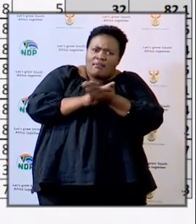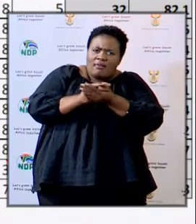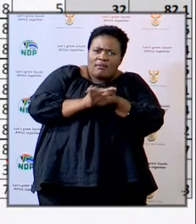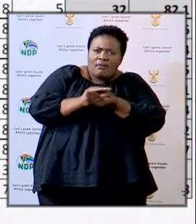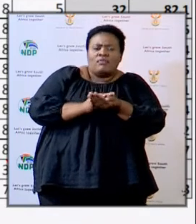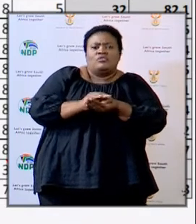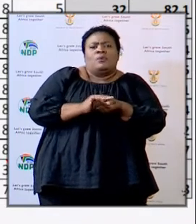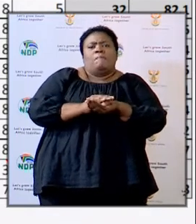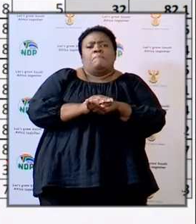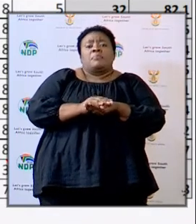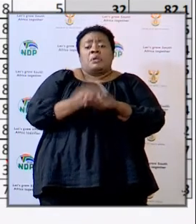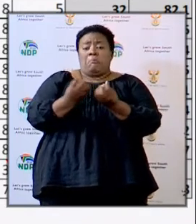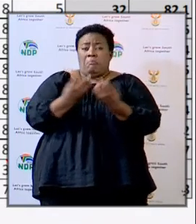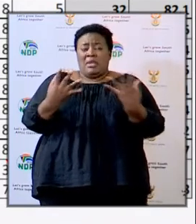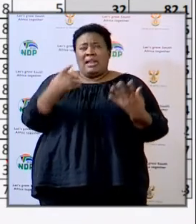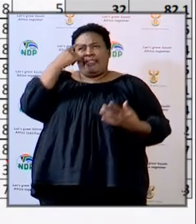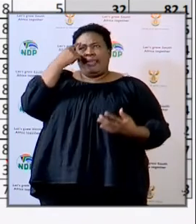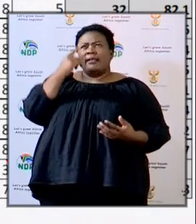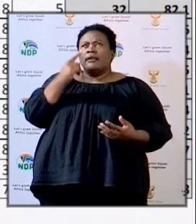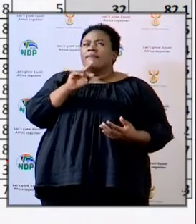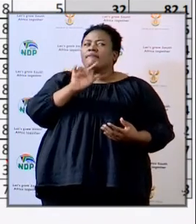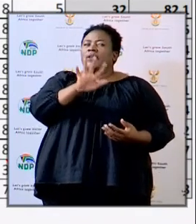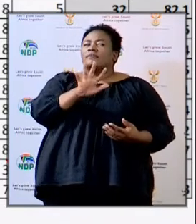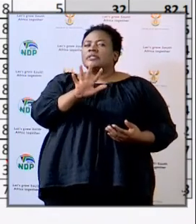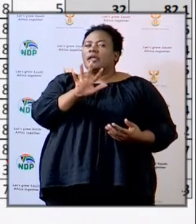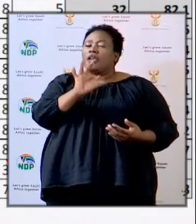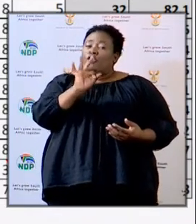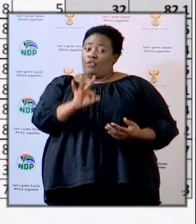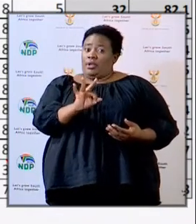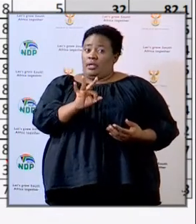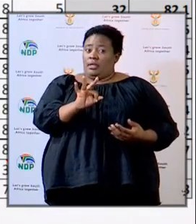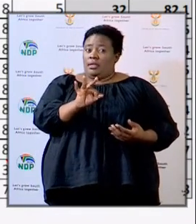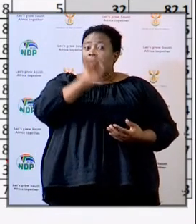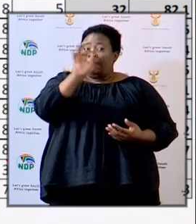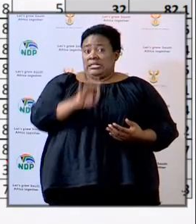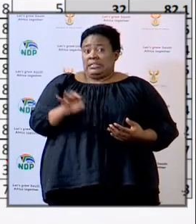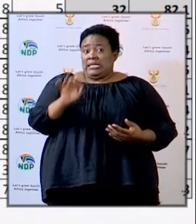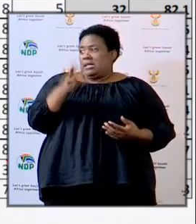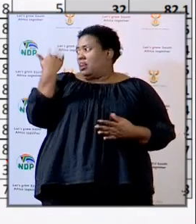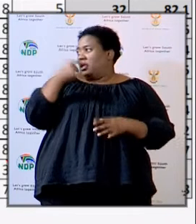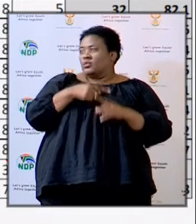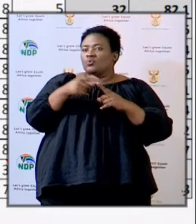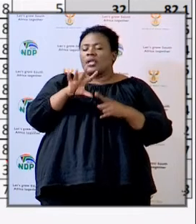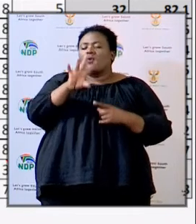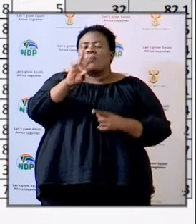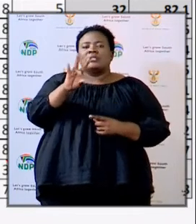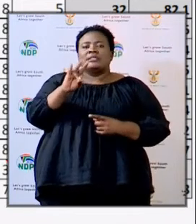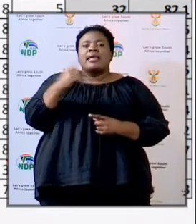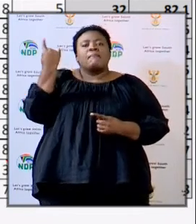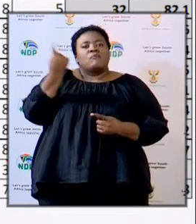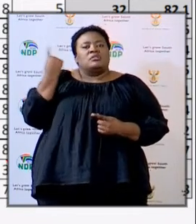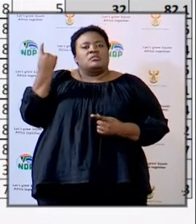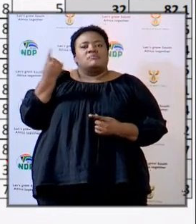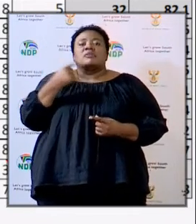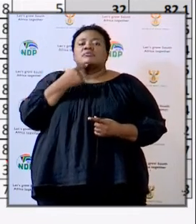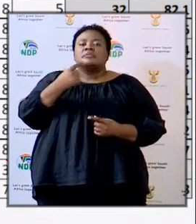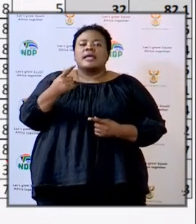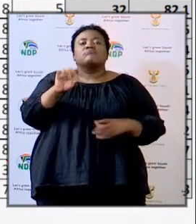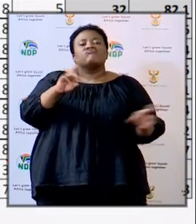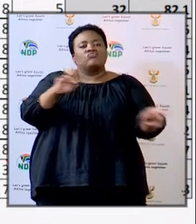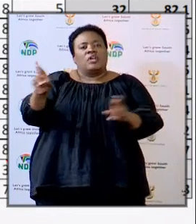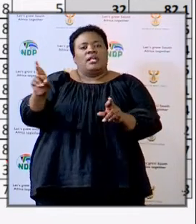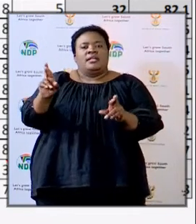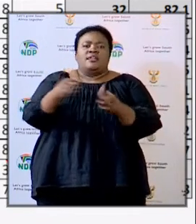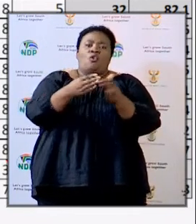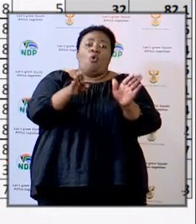And majority of those, in fact, 53.8% on Wednesday last week, principals said they were